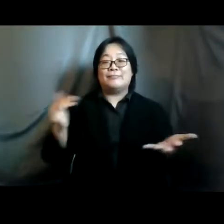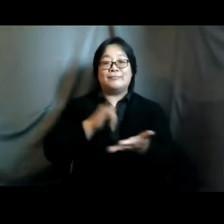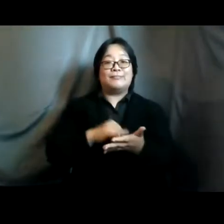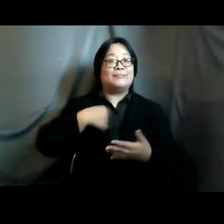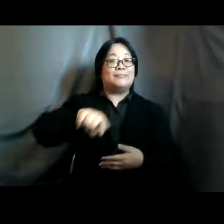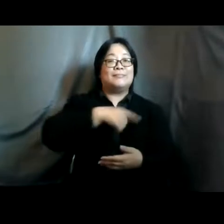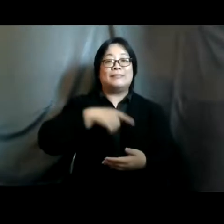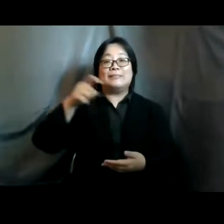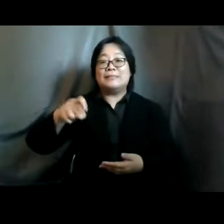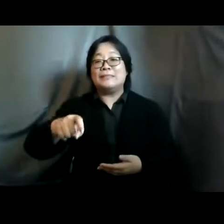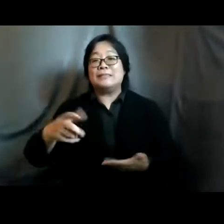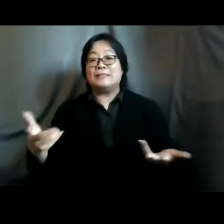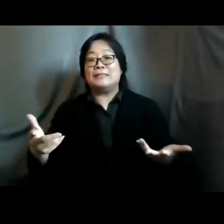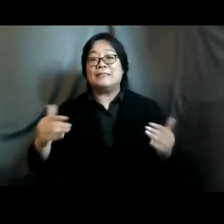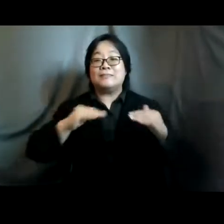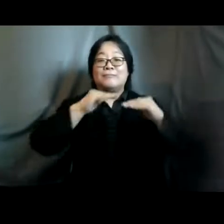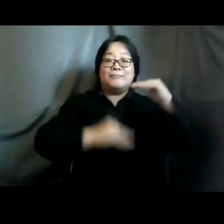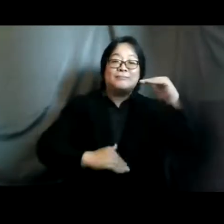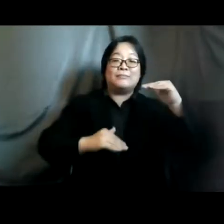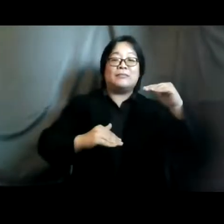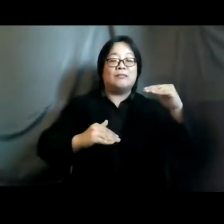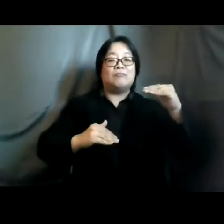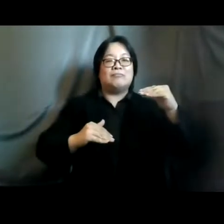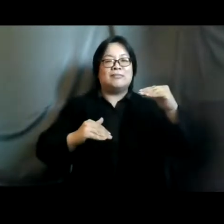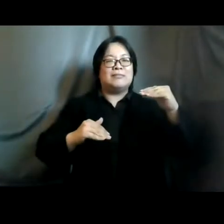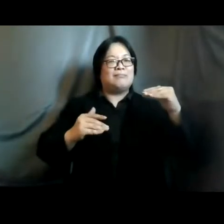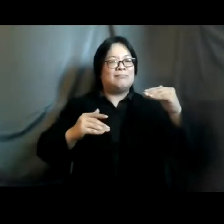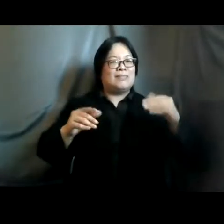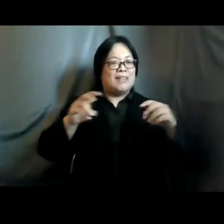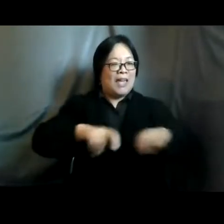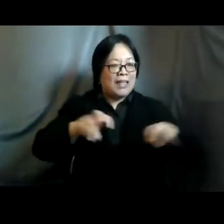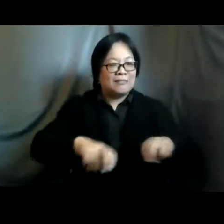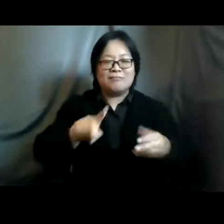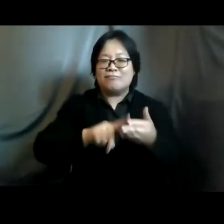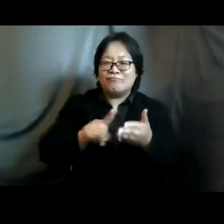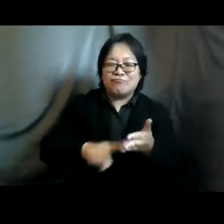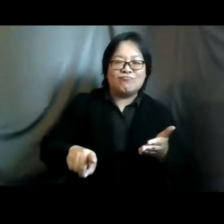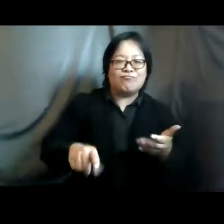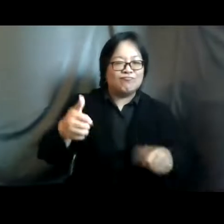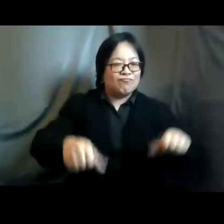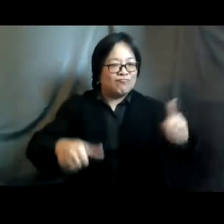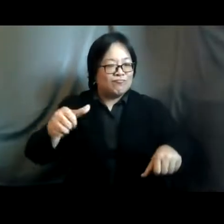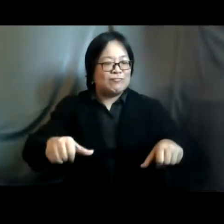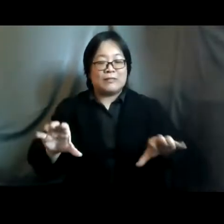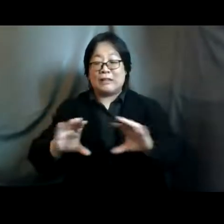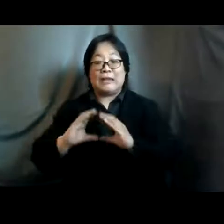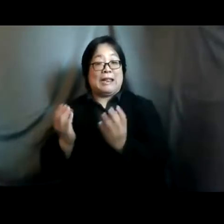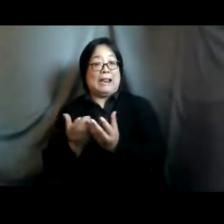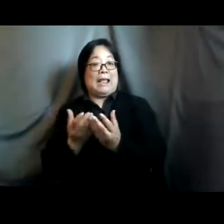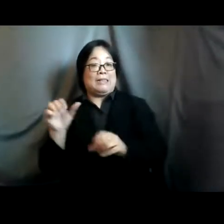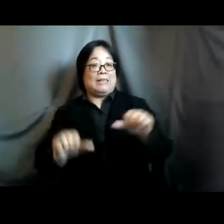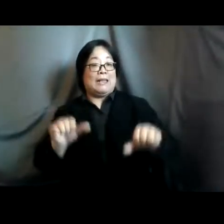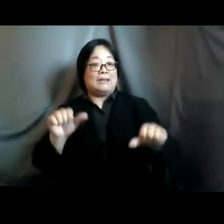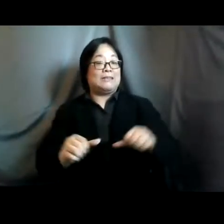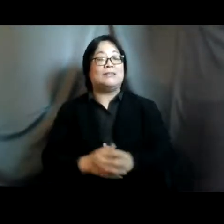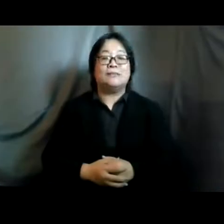put again that inequality analysis and again bifurcate that inequality analysis with a class analysis uh there was very